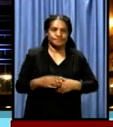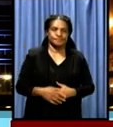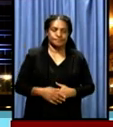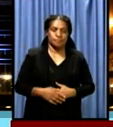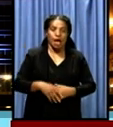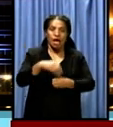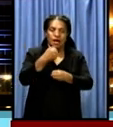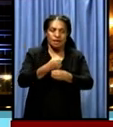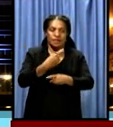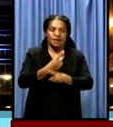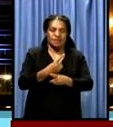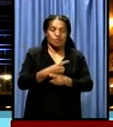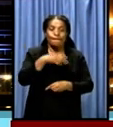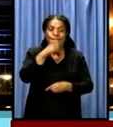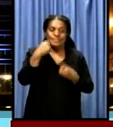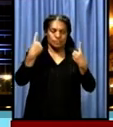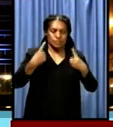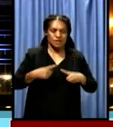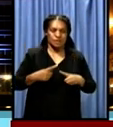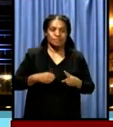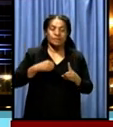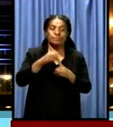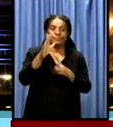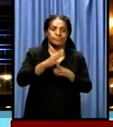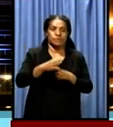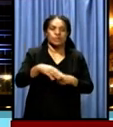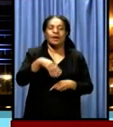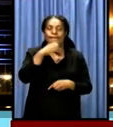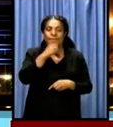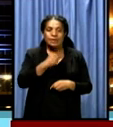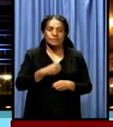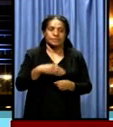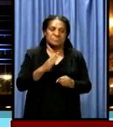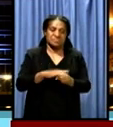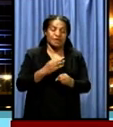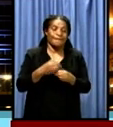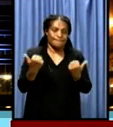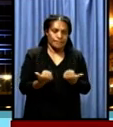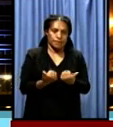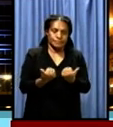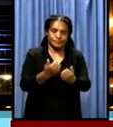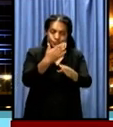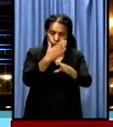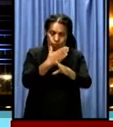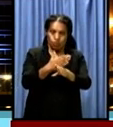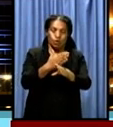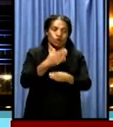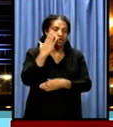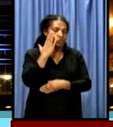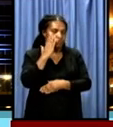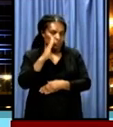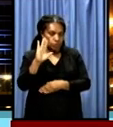man. He said the late Mr Micah was a great orator who did a lot for New Ireland and this country in his various